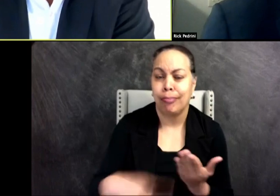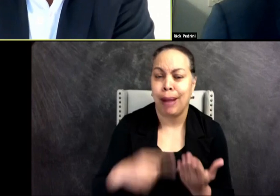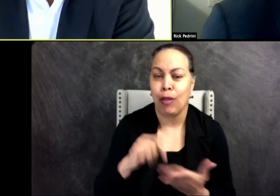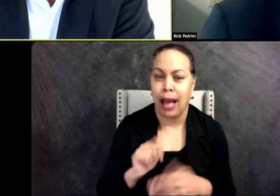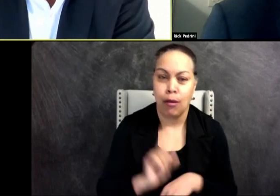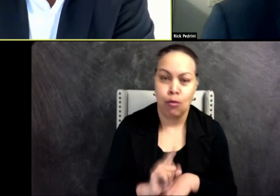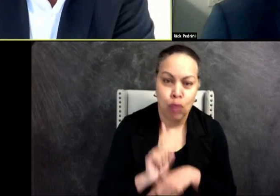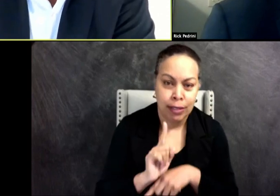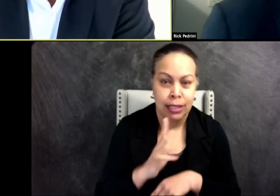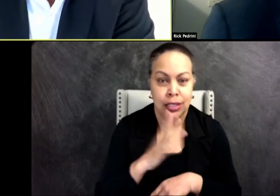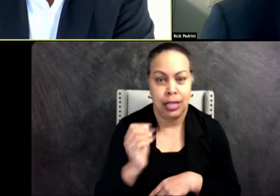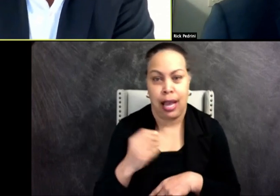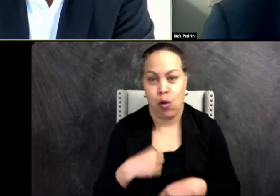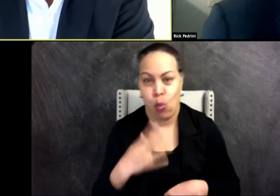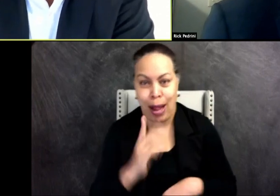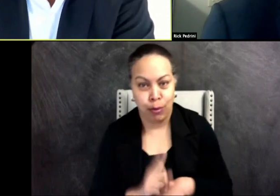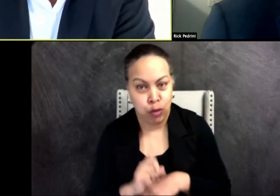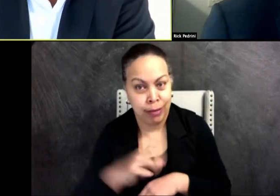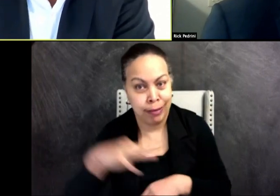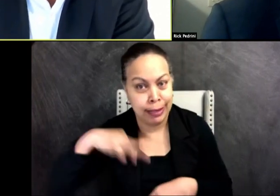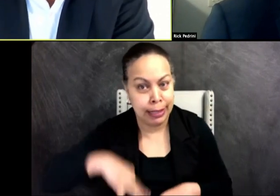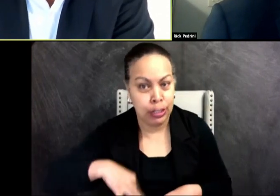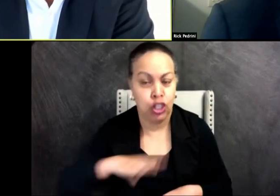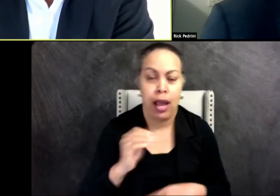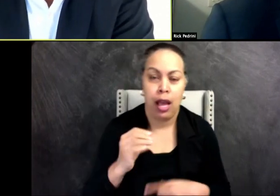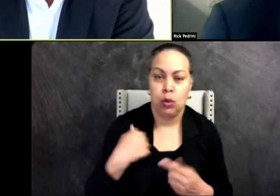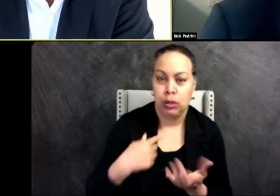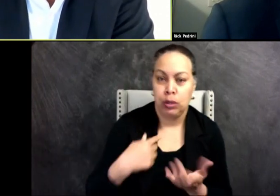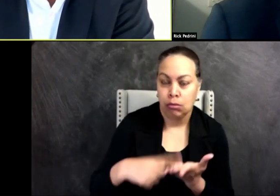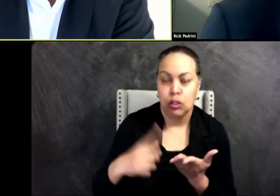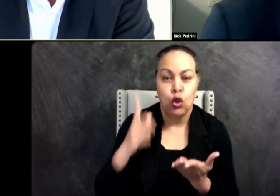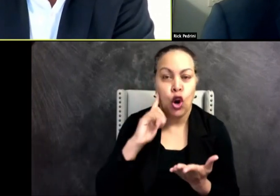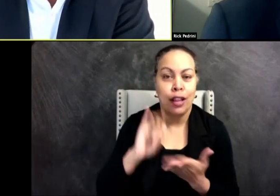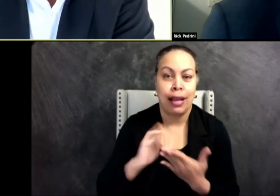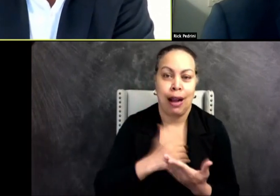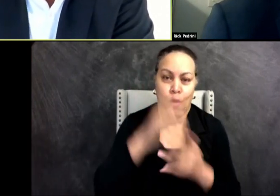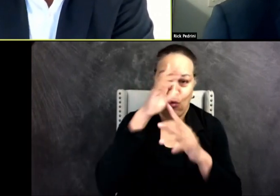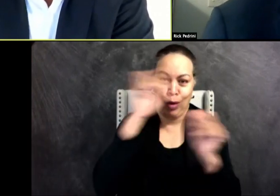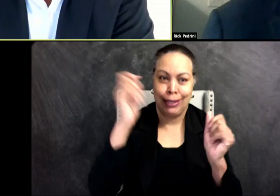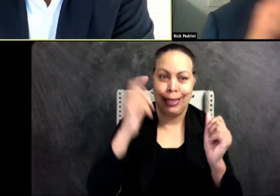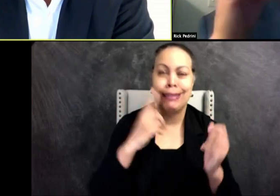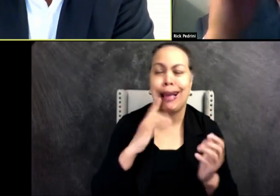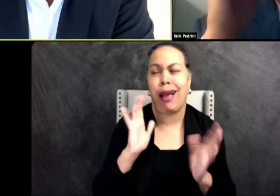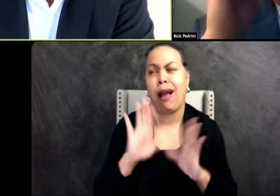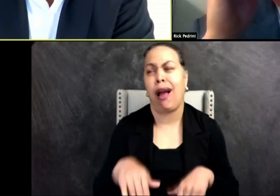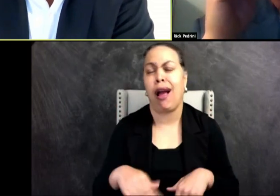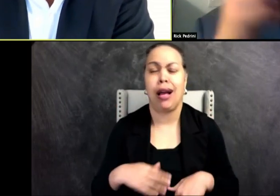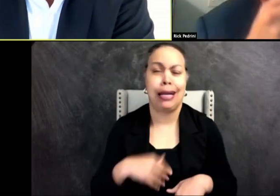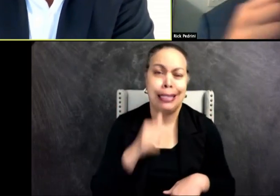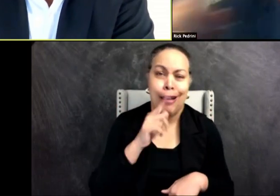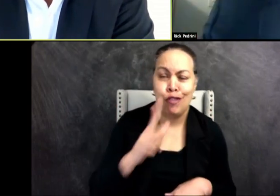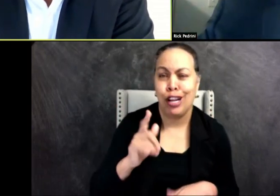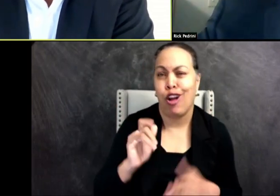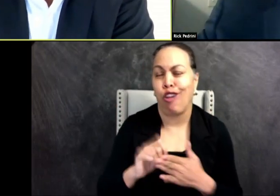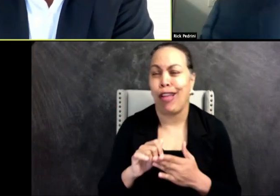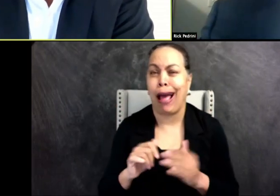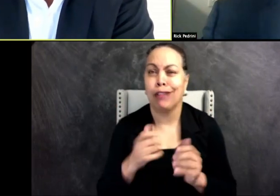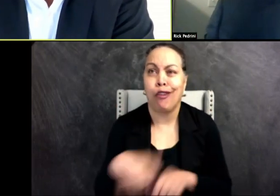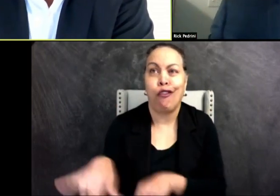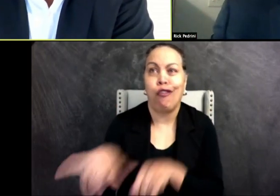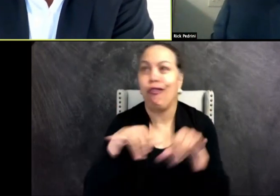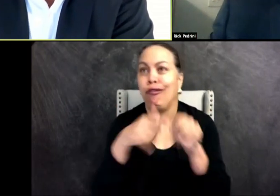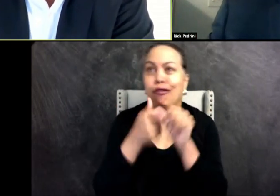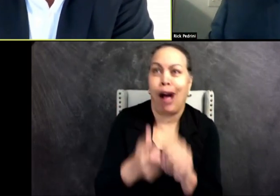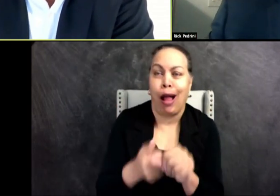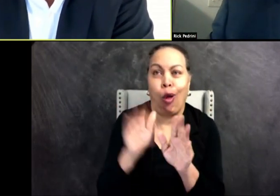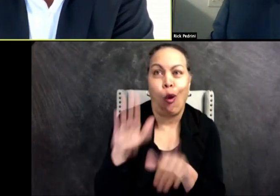and, and white privilege. And, and you heard even our president say that was drinking the Kool-Aid, right? I think people want to know whether you believe there